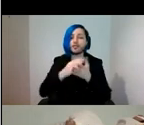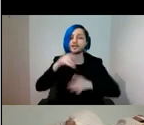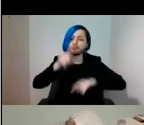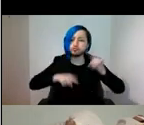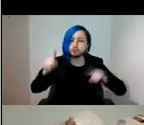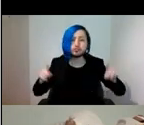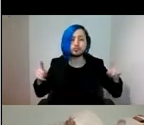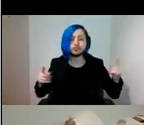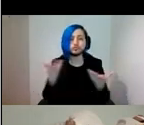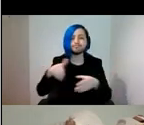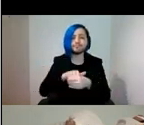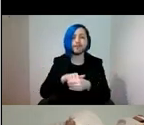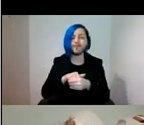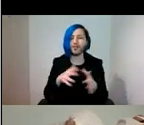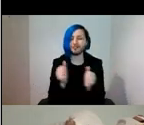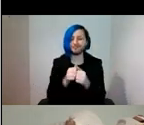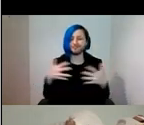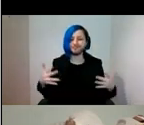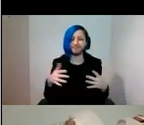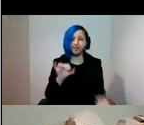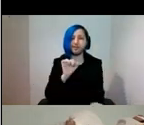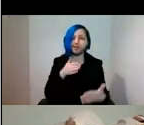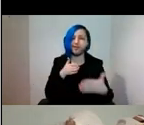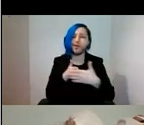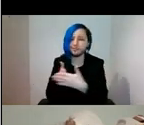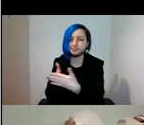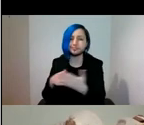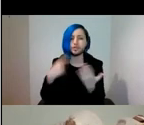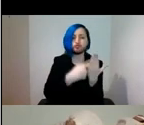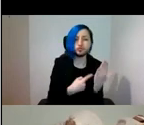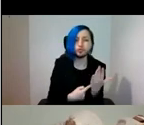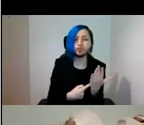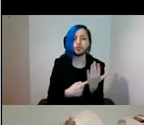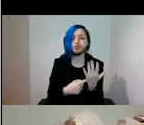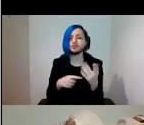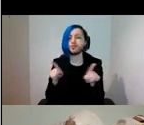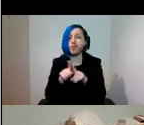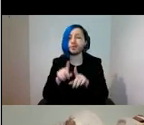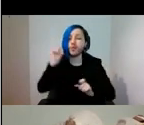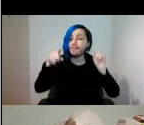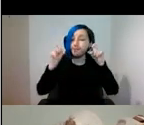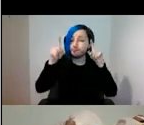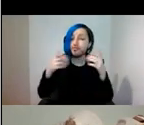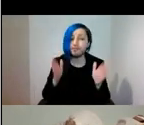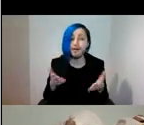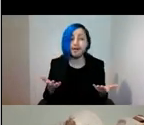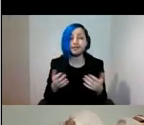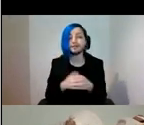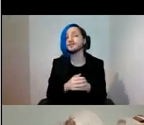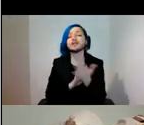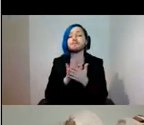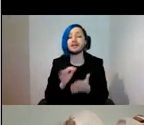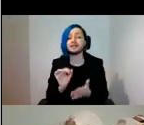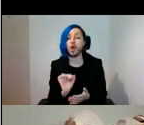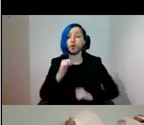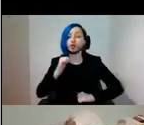involving incompatibilities, constraints, rules and a certain amount of improvisation, in which its own structures